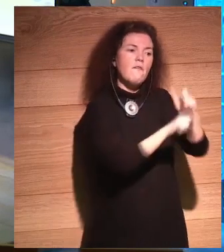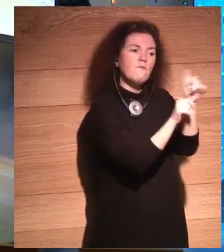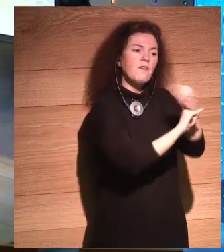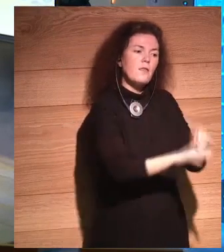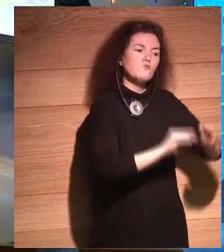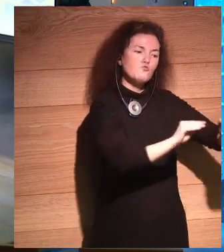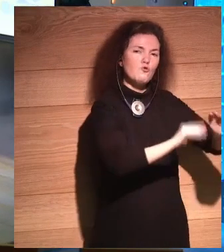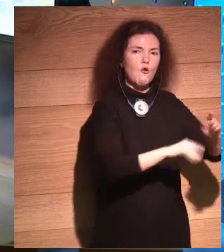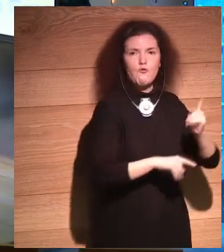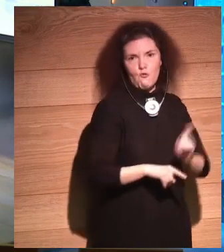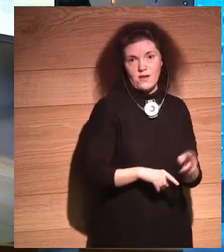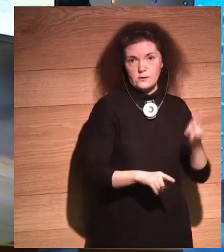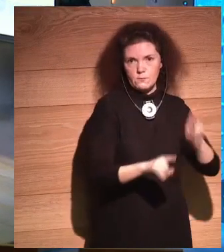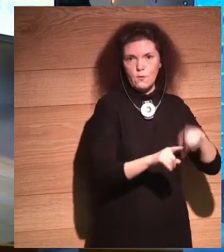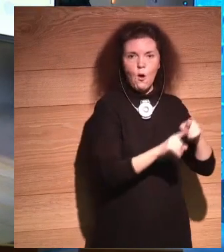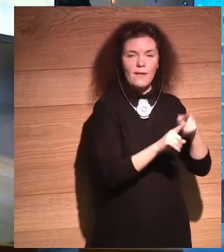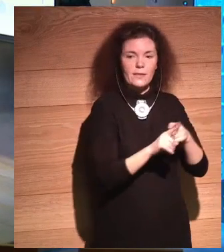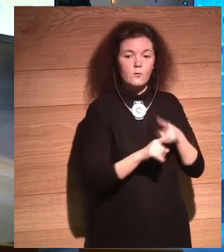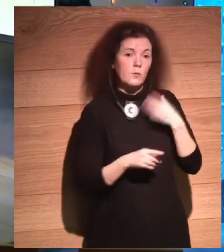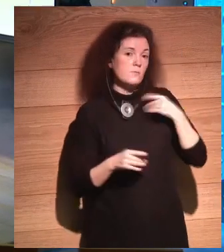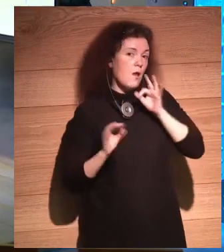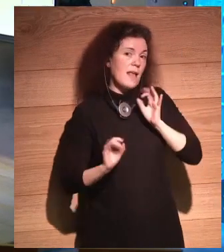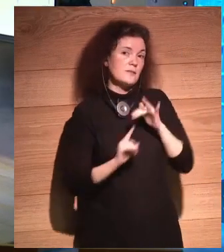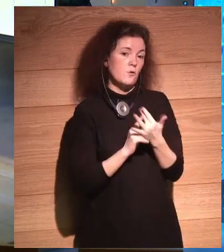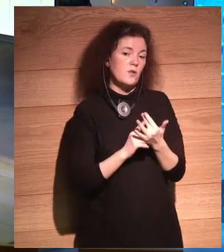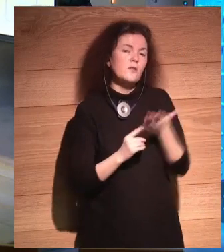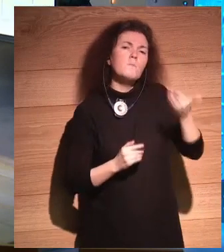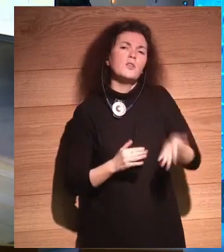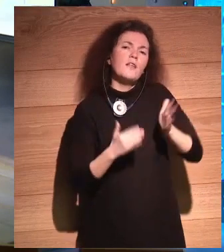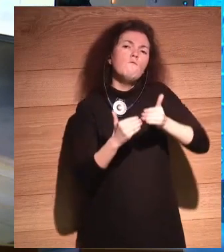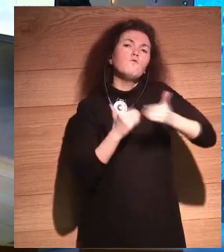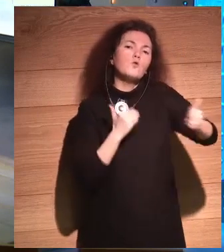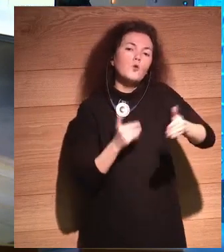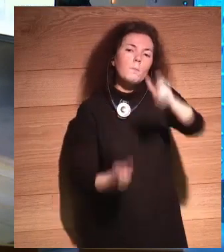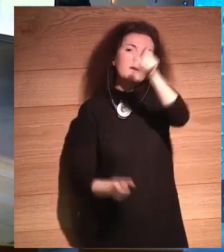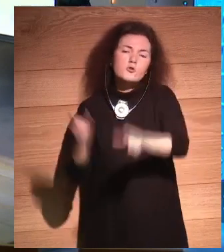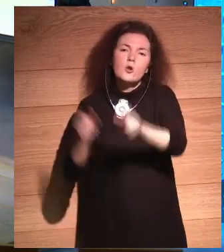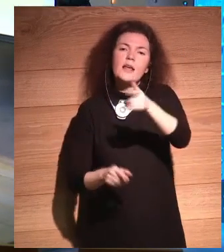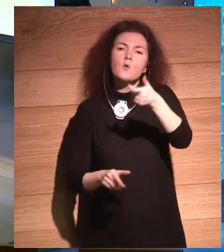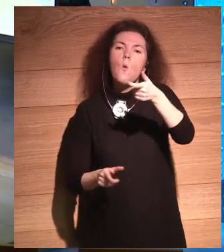So very important. The future is awesome humans on top of amazing technology.